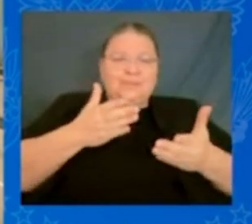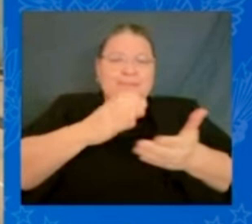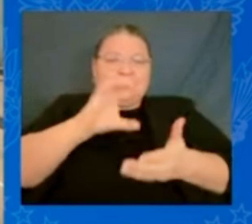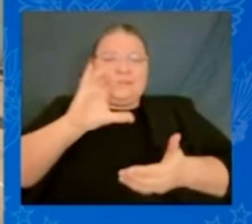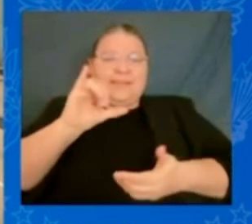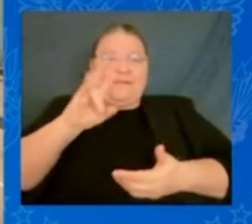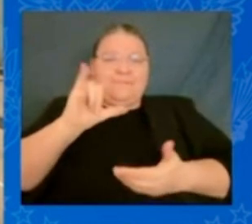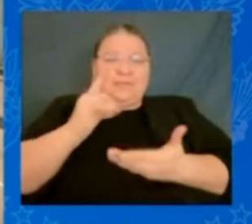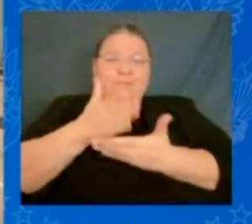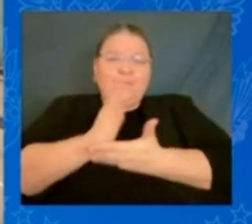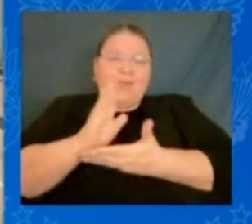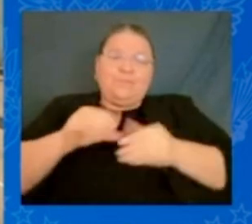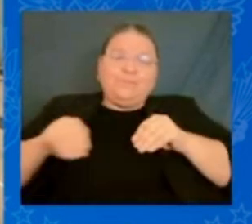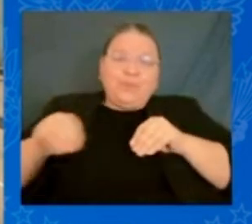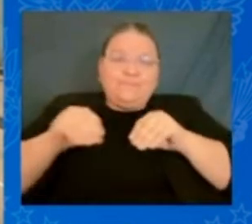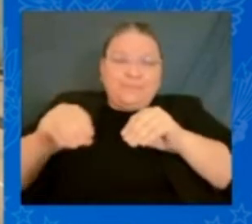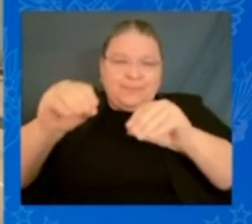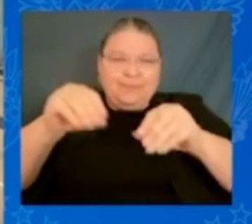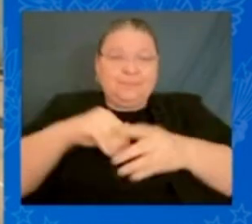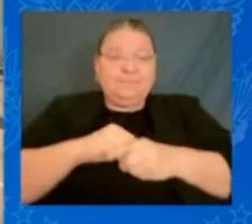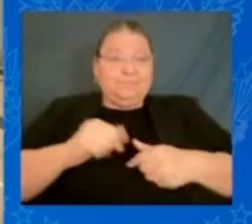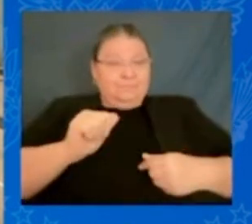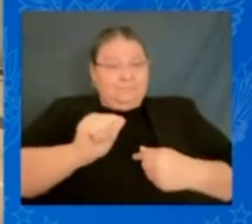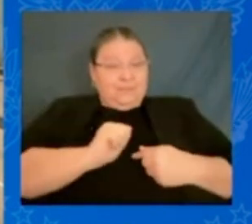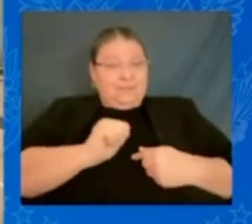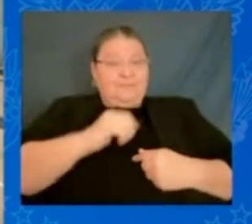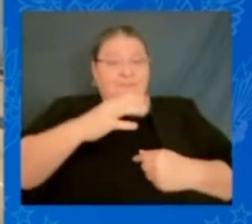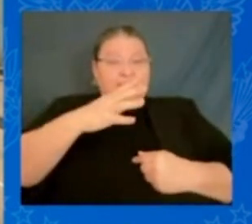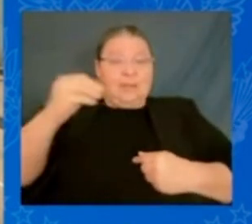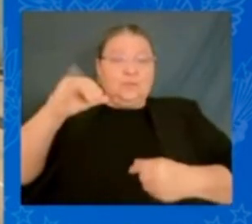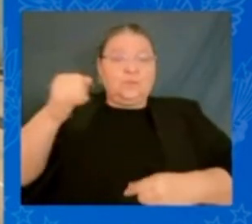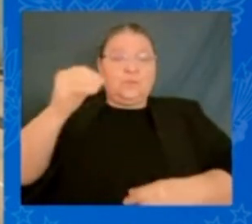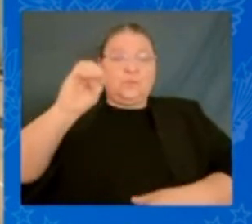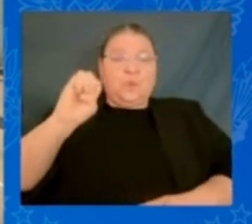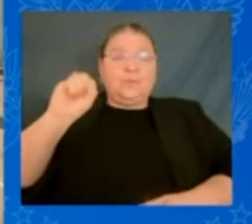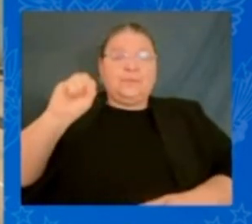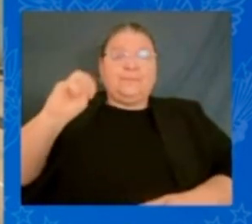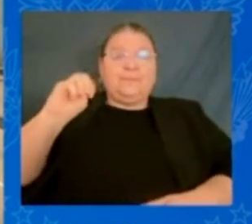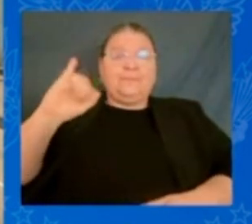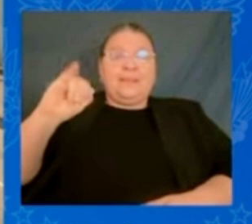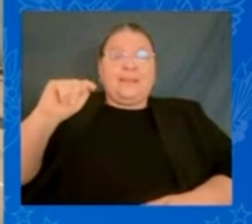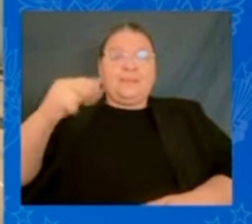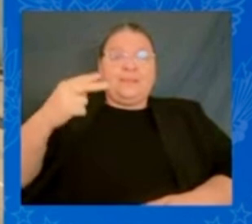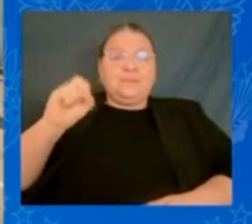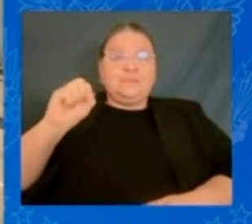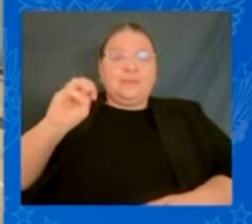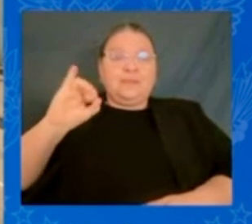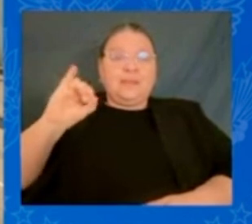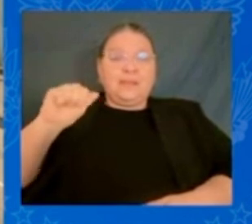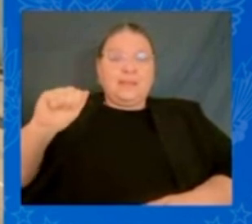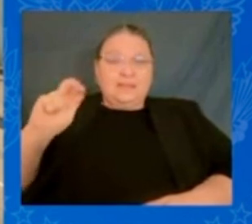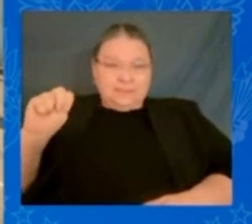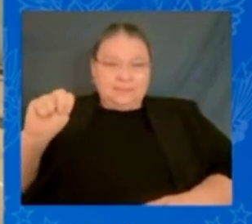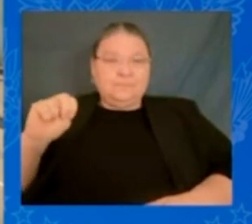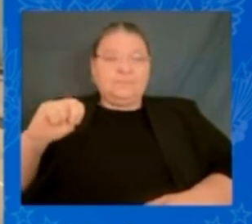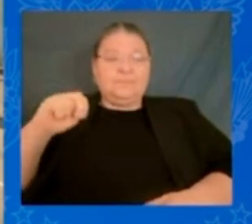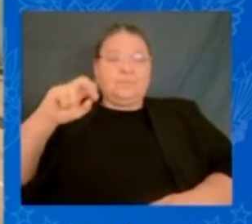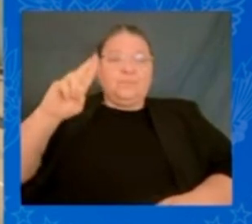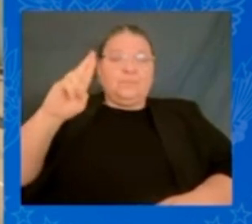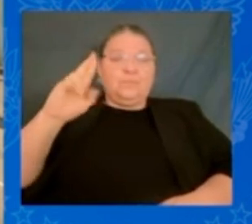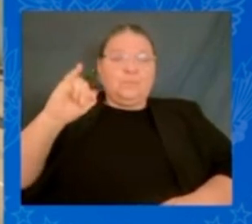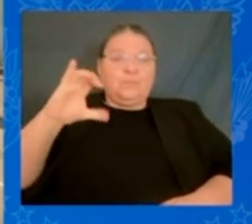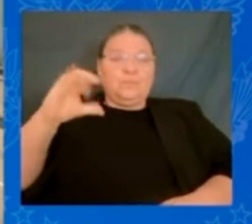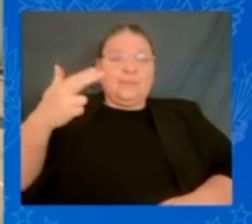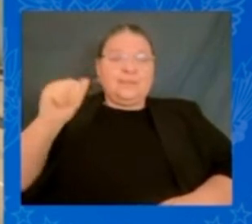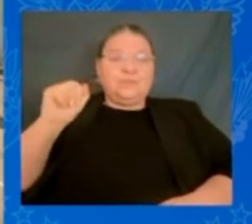Joe Smitherman, I can't ignore him, Richard Smiley, he's out there somewhere. These were people who were braver